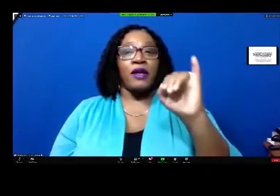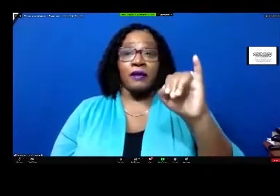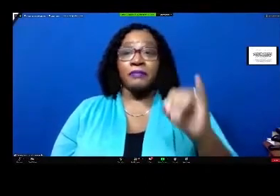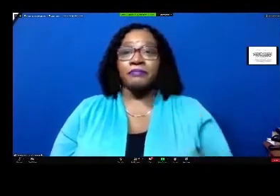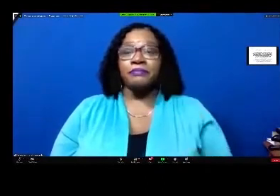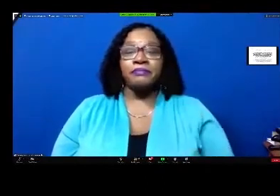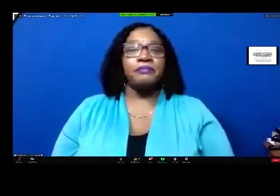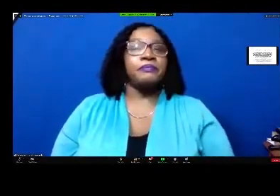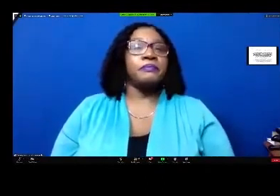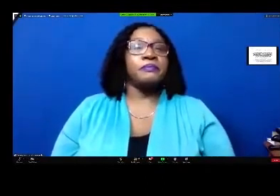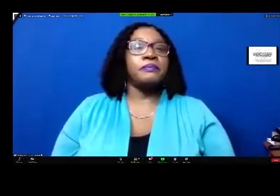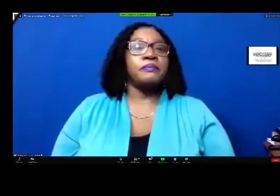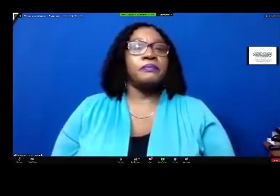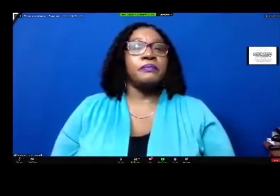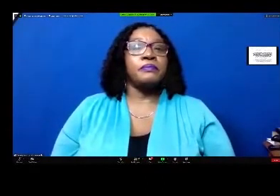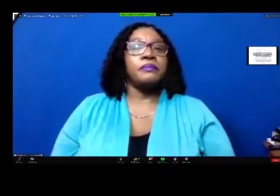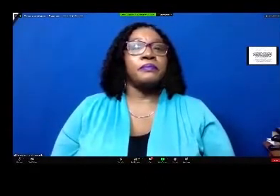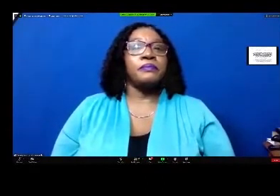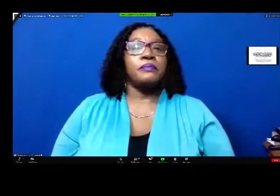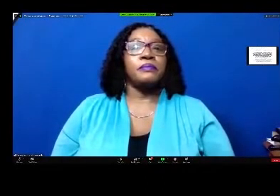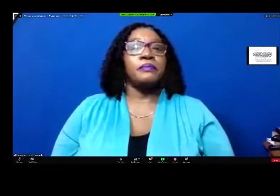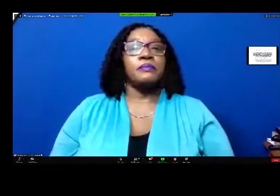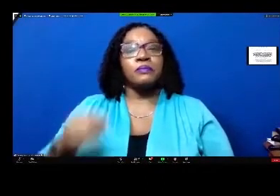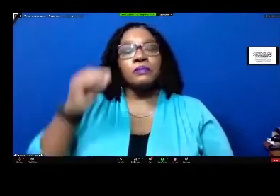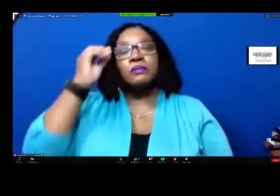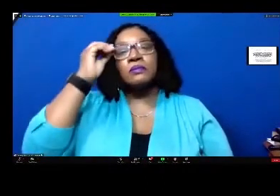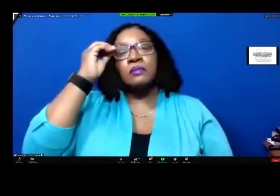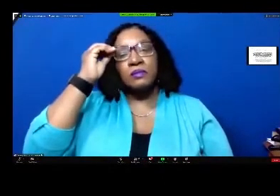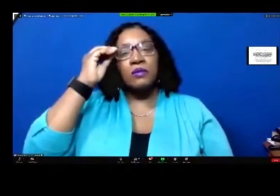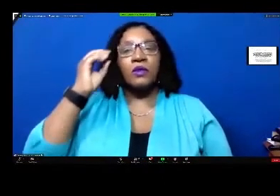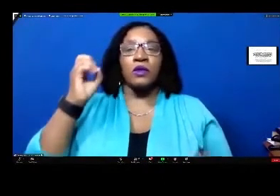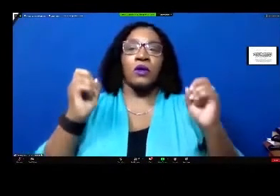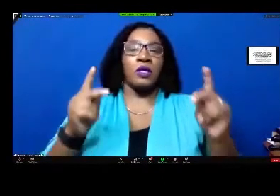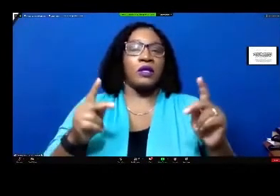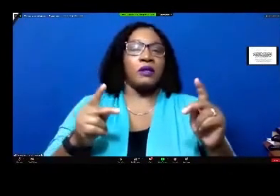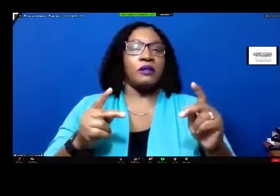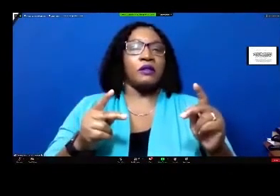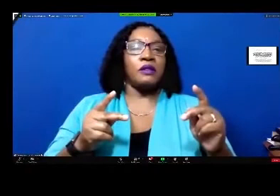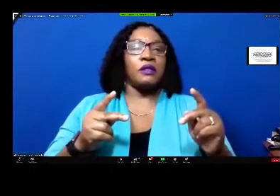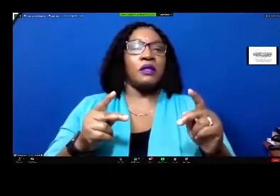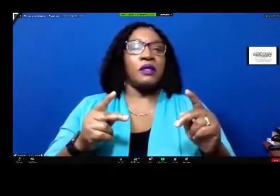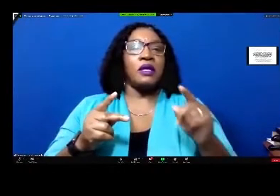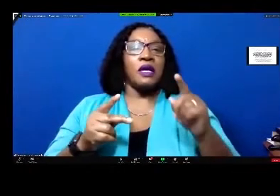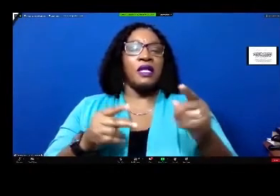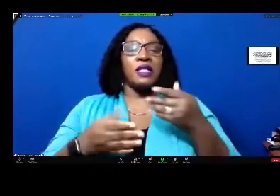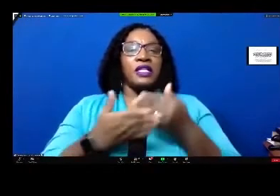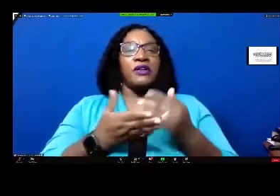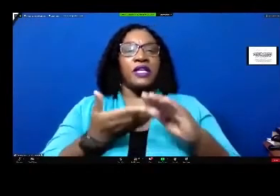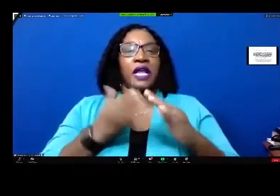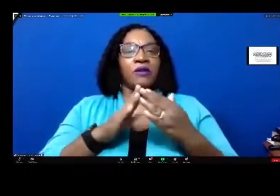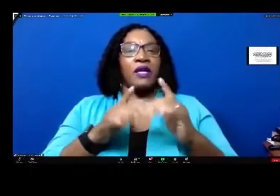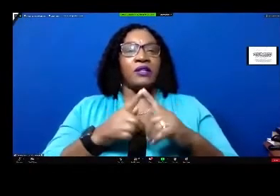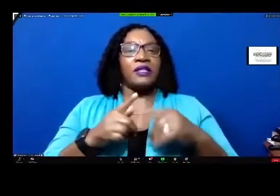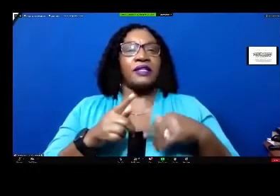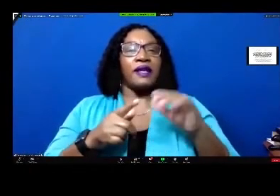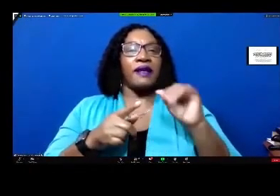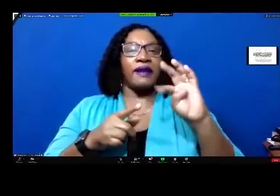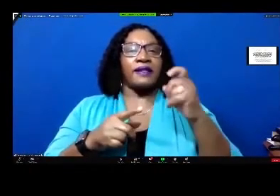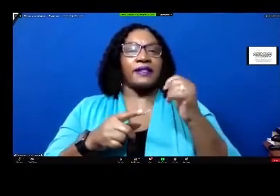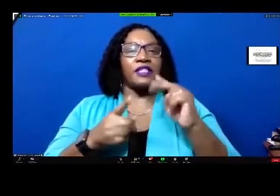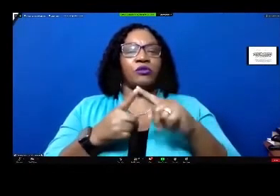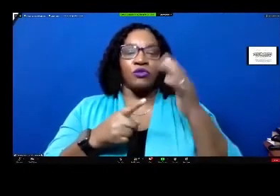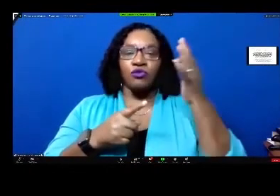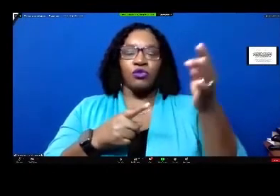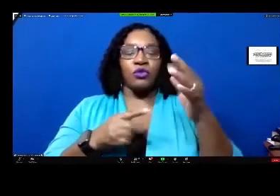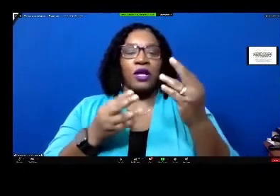all right uh donut hole right near downtown annexation with future land use